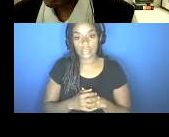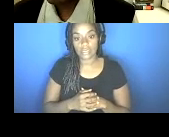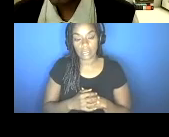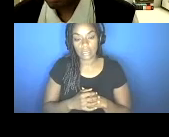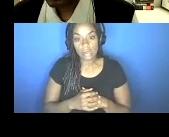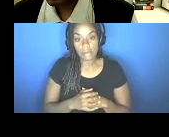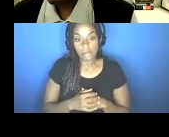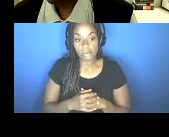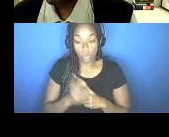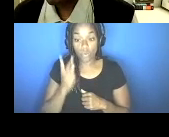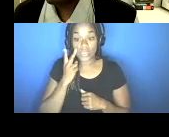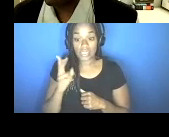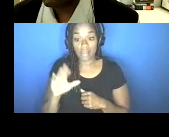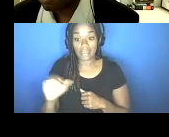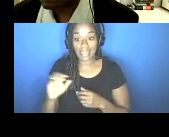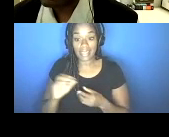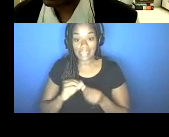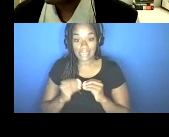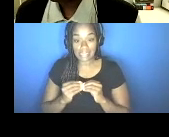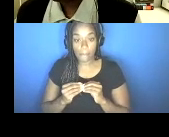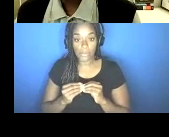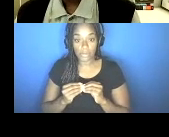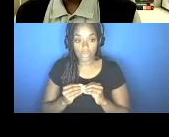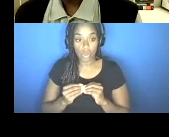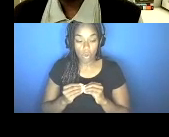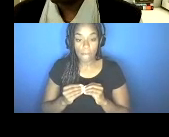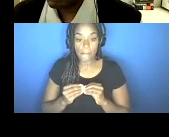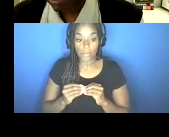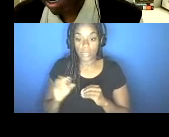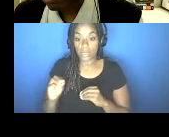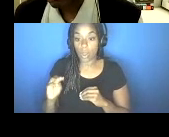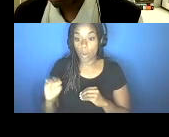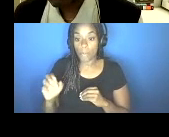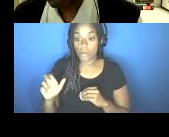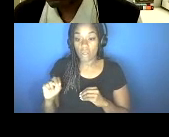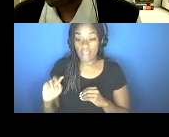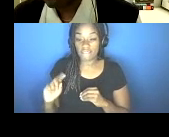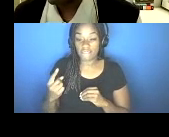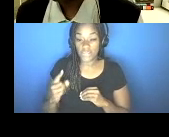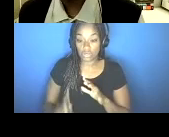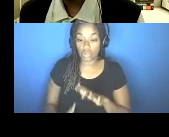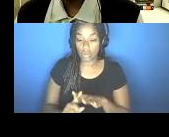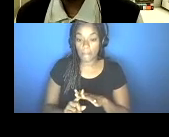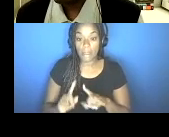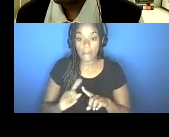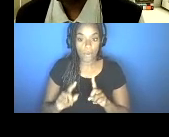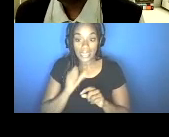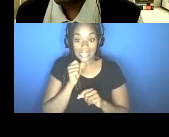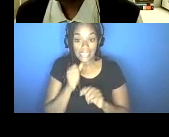case numbers that we saw during when Omicron first came out. But what I didn't show, but what is part of it is that